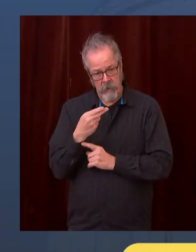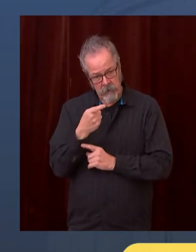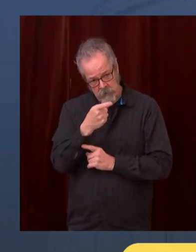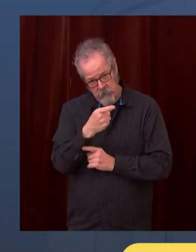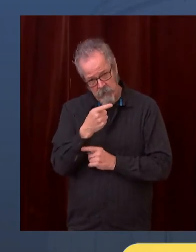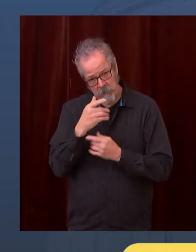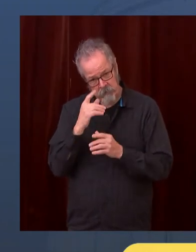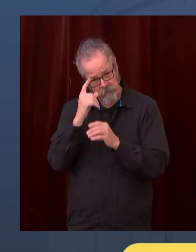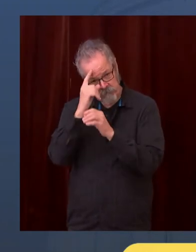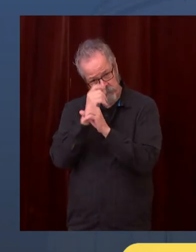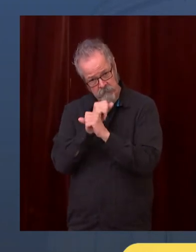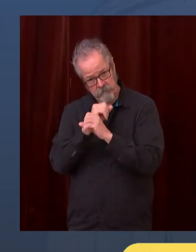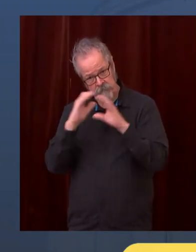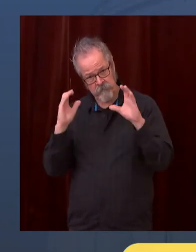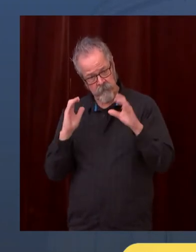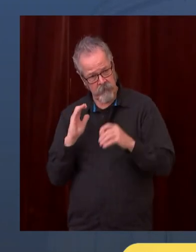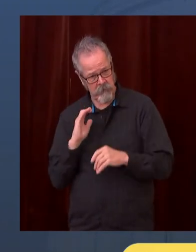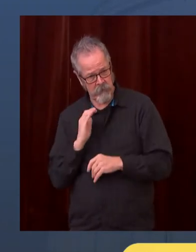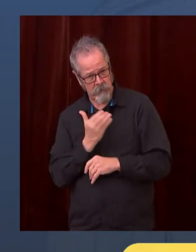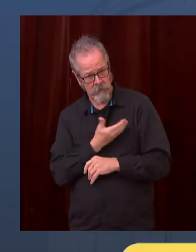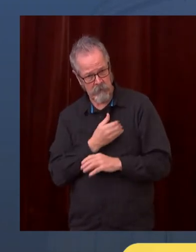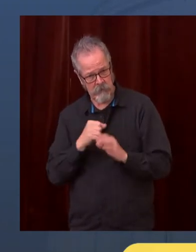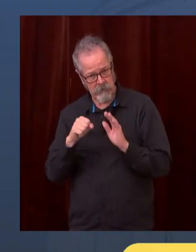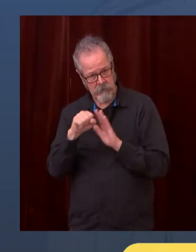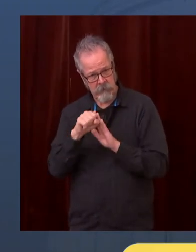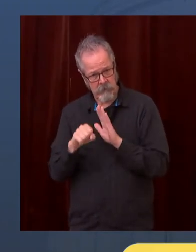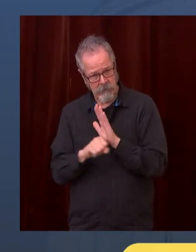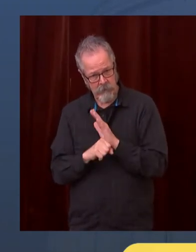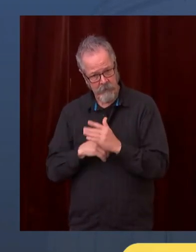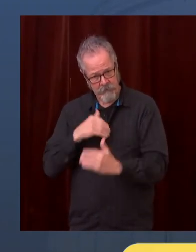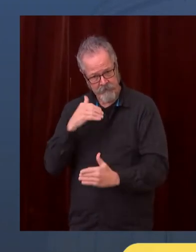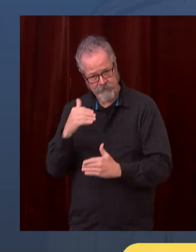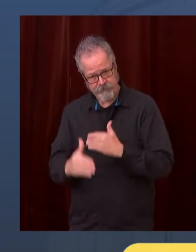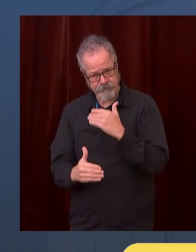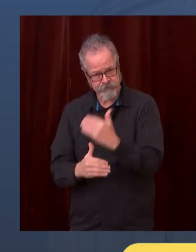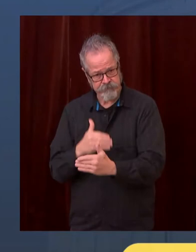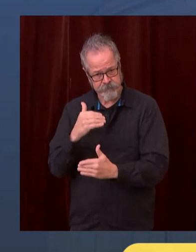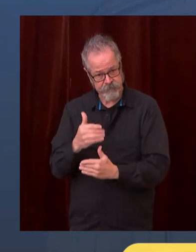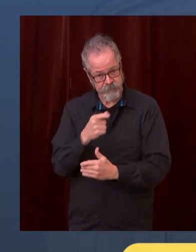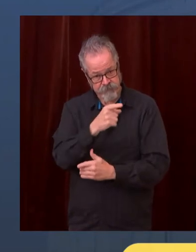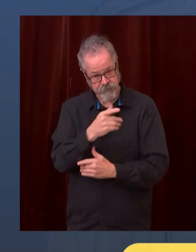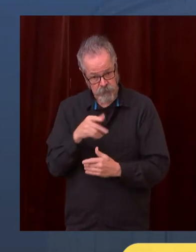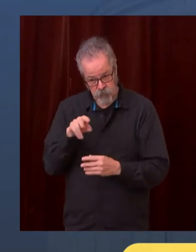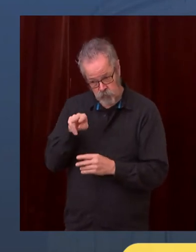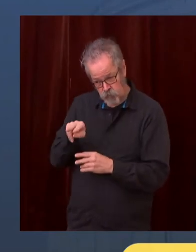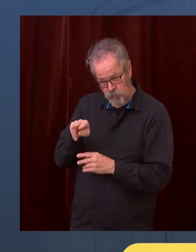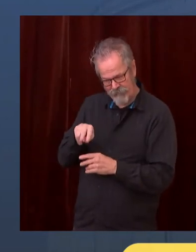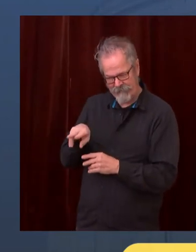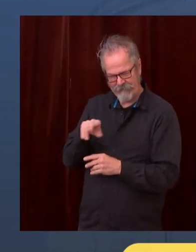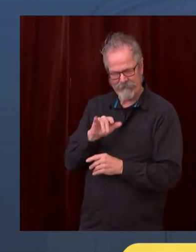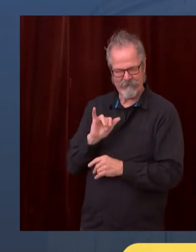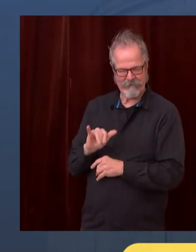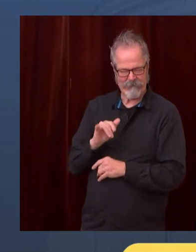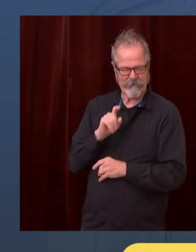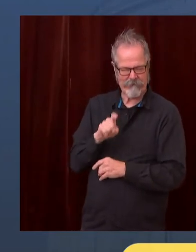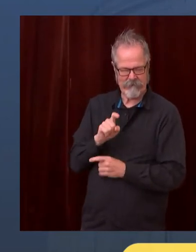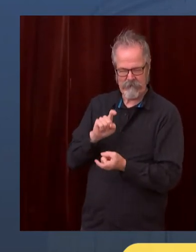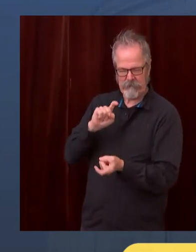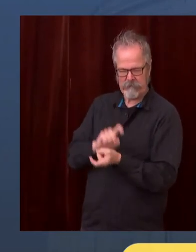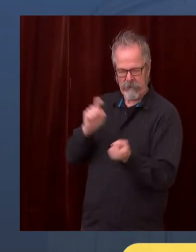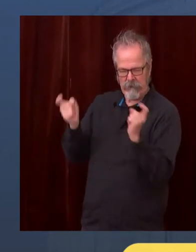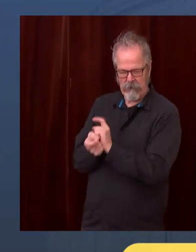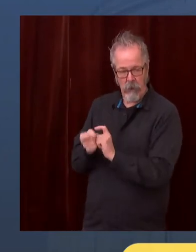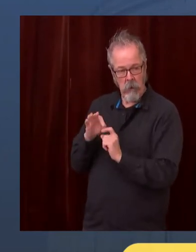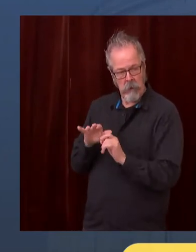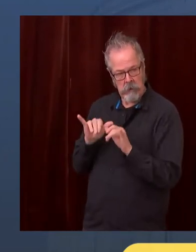Can you hear me? Yes. Okay. Thanks for that question. You know, at this point, what I would say